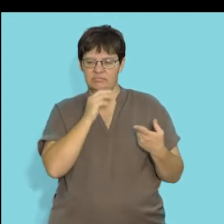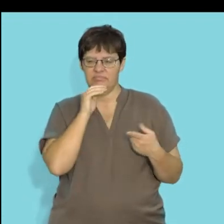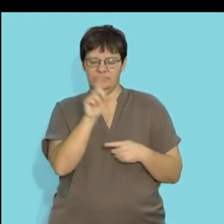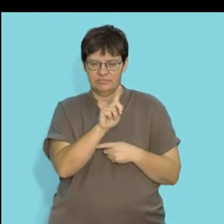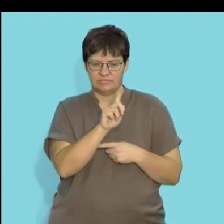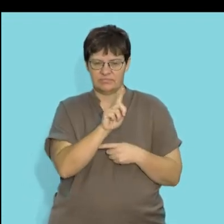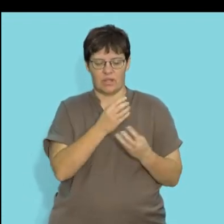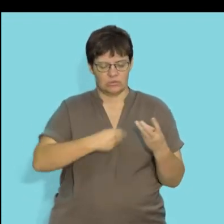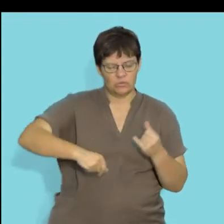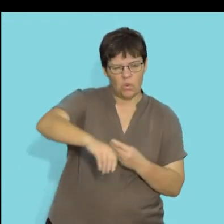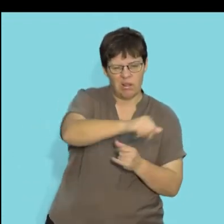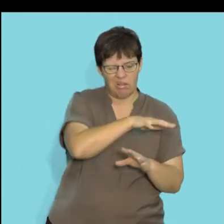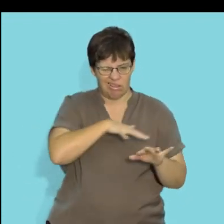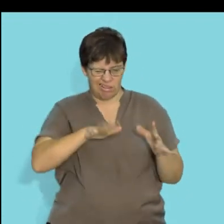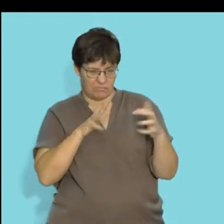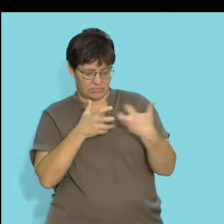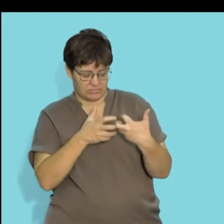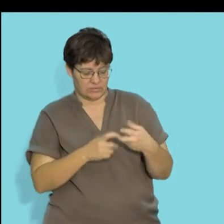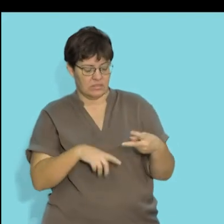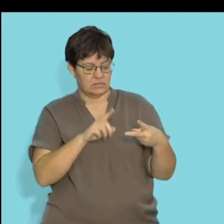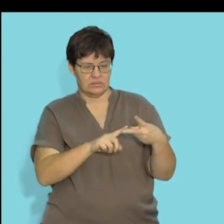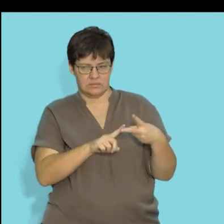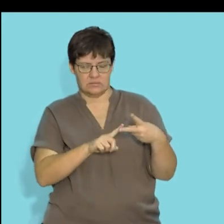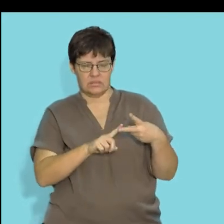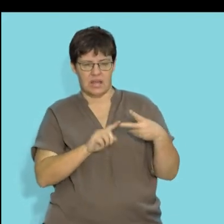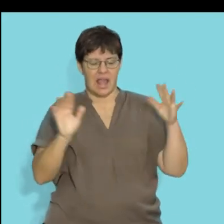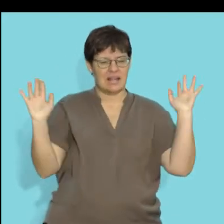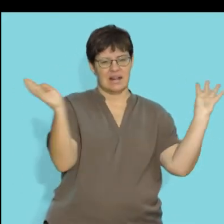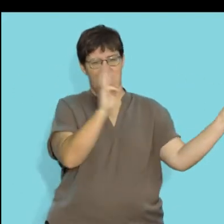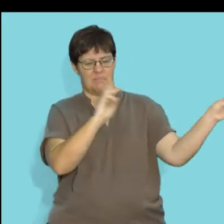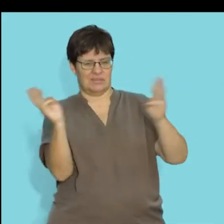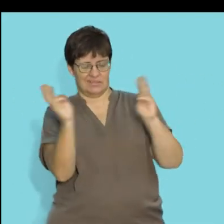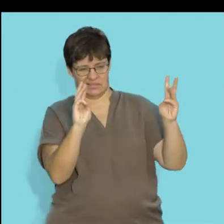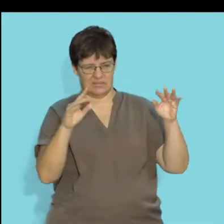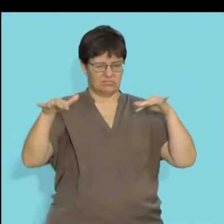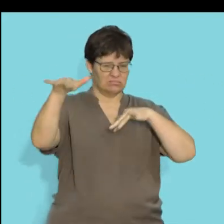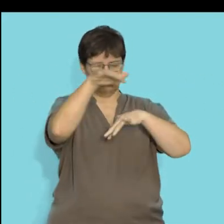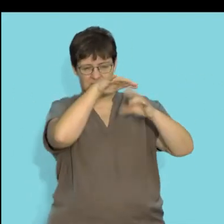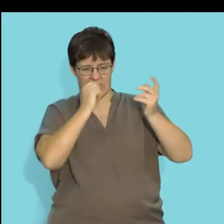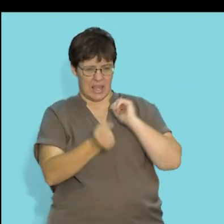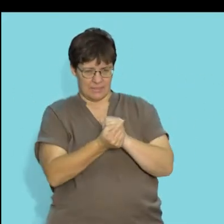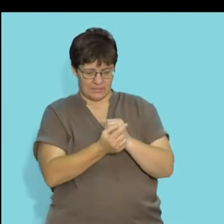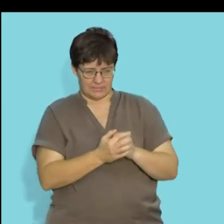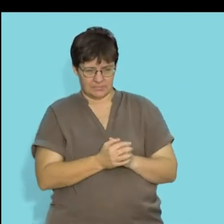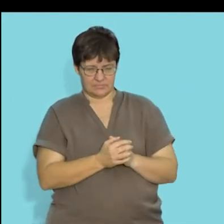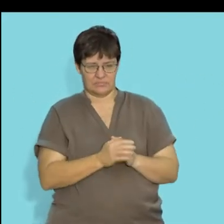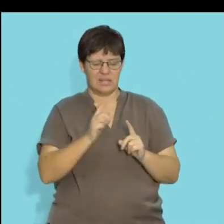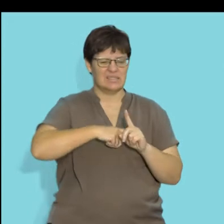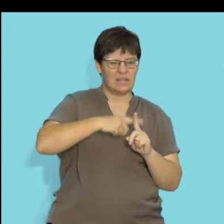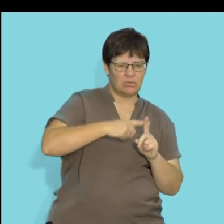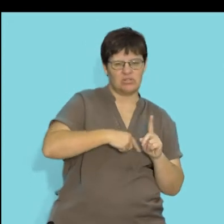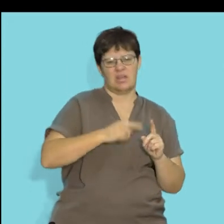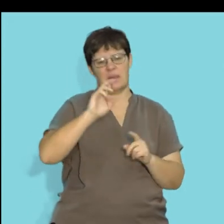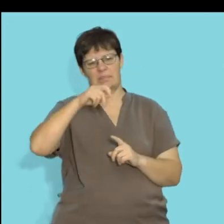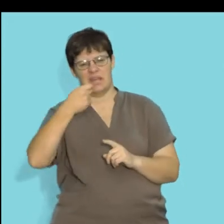which are again related to the soil. The second would be the climatic factors which would be factors in the climate